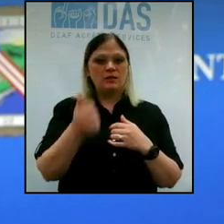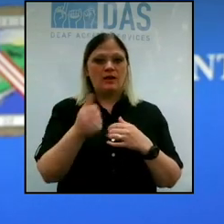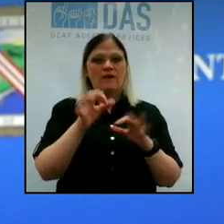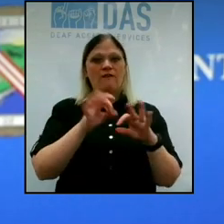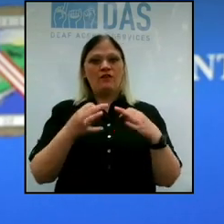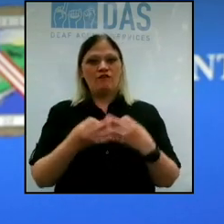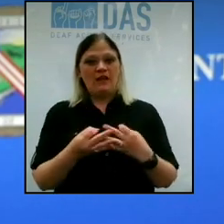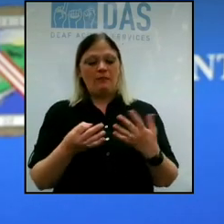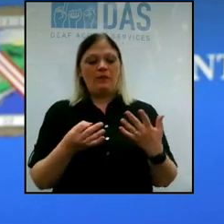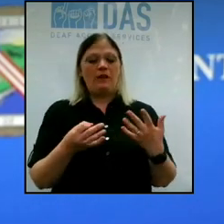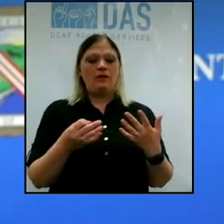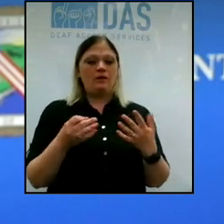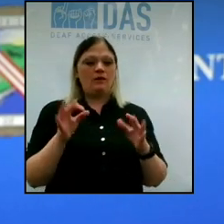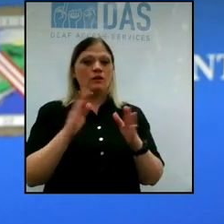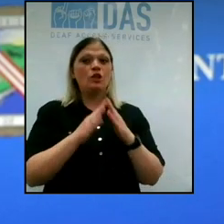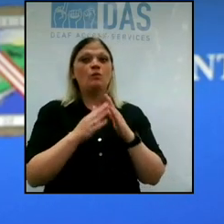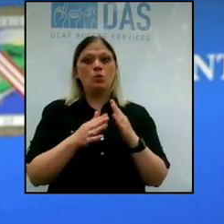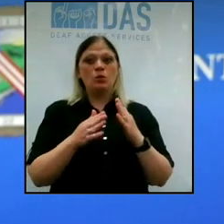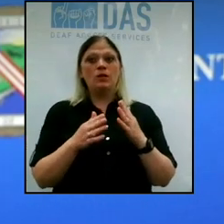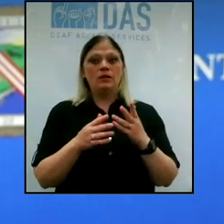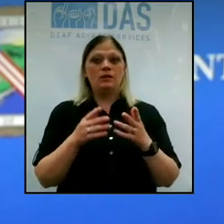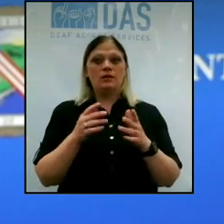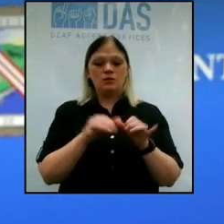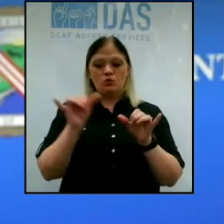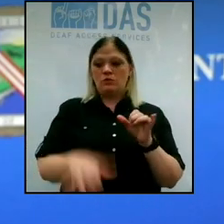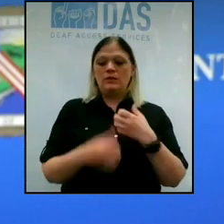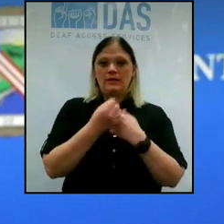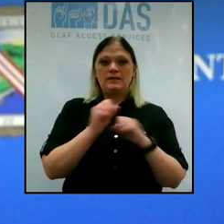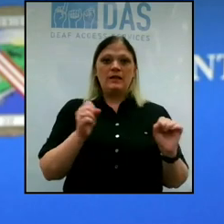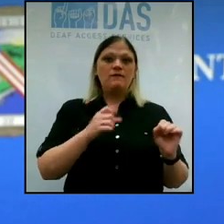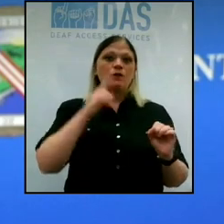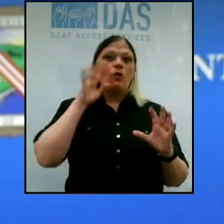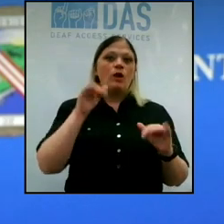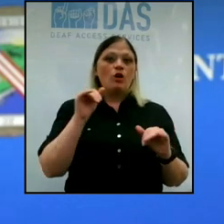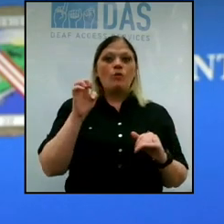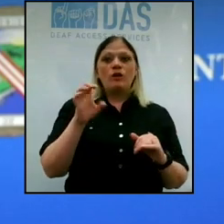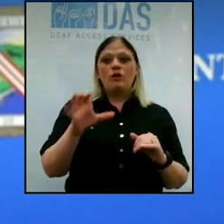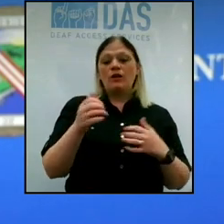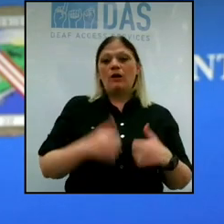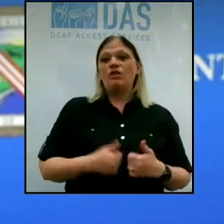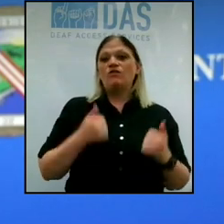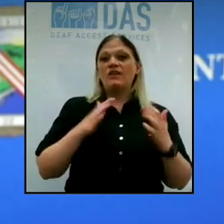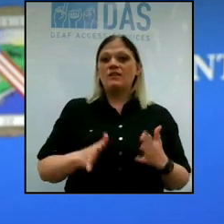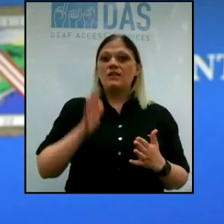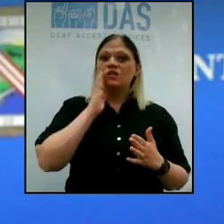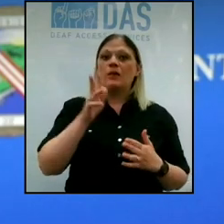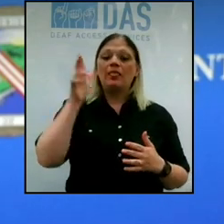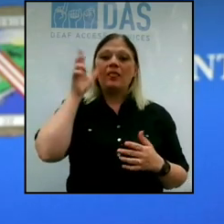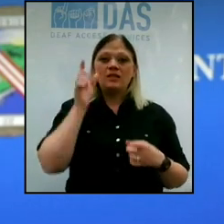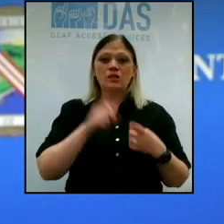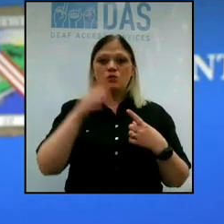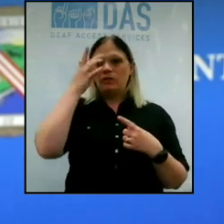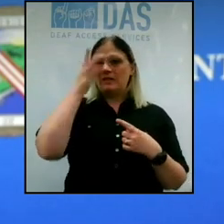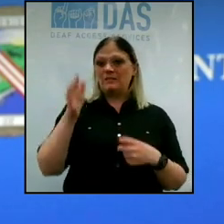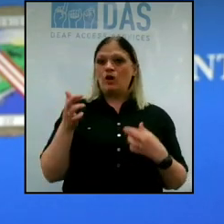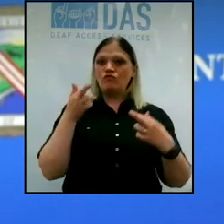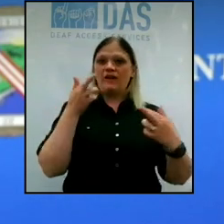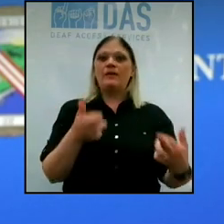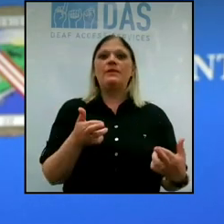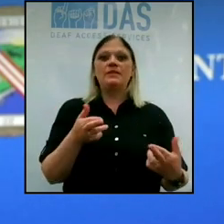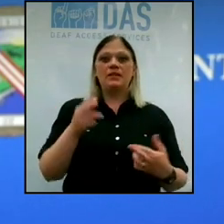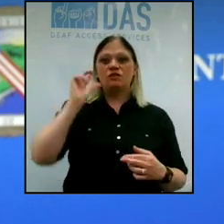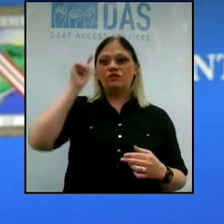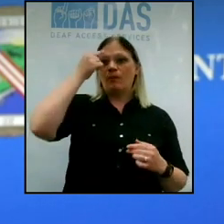safe. So, you know, I hope that Erie County residents will listen to the smart recommendations of